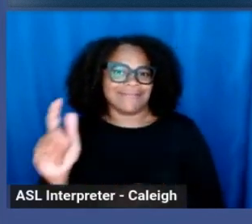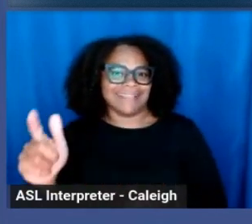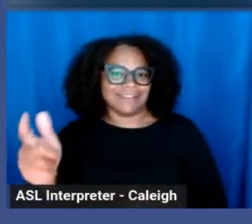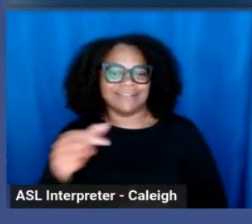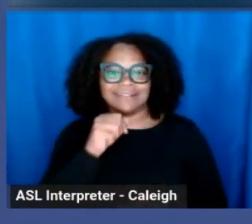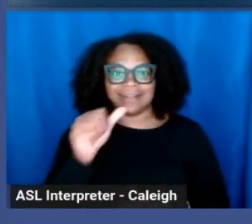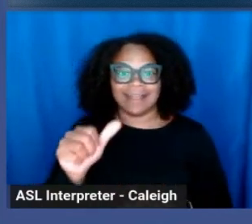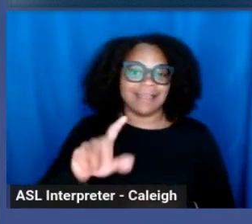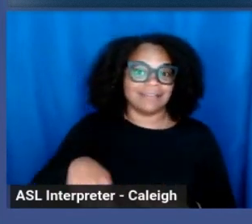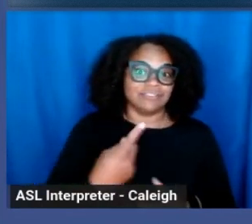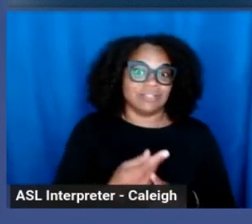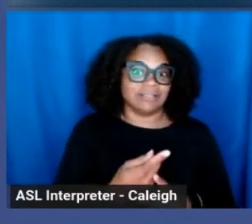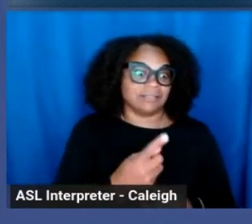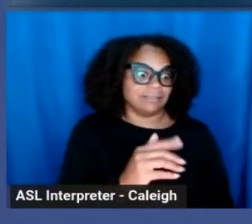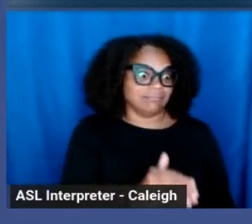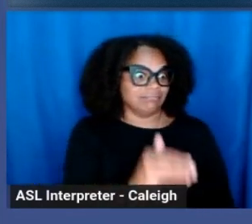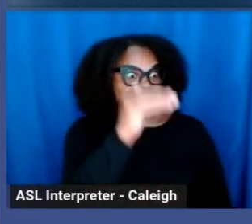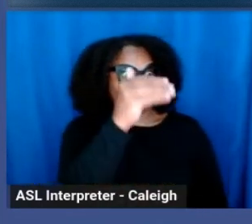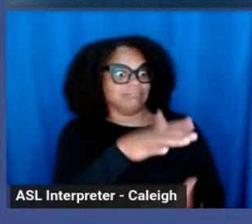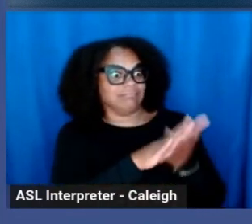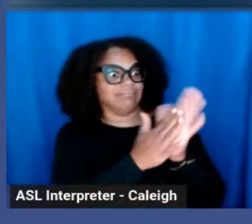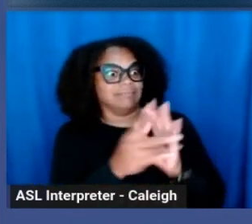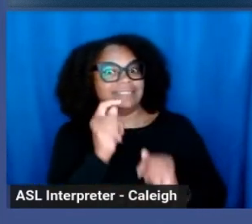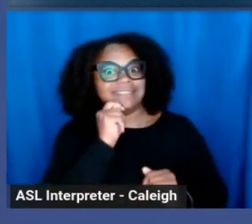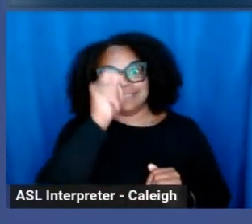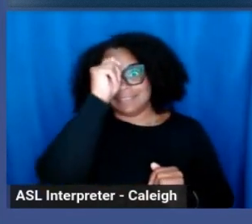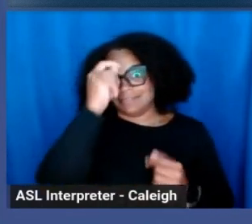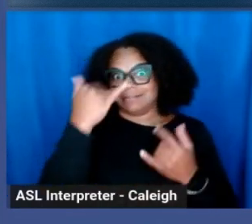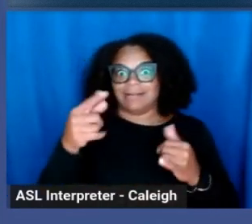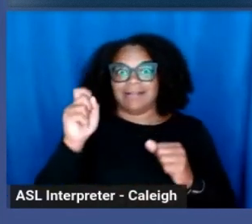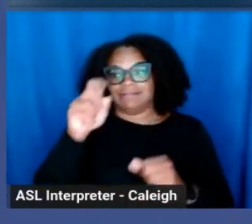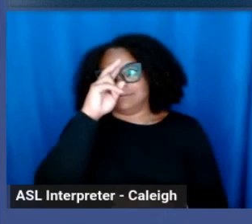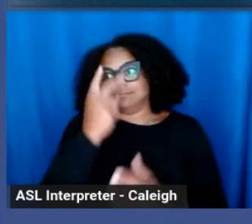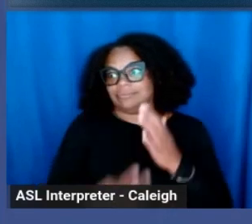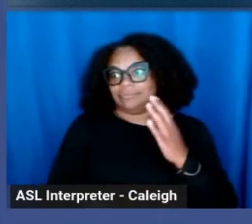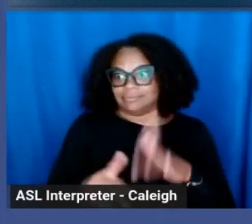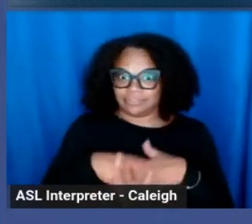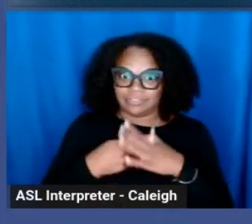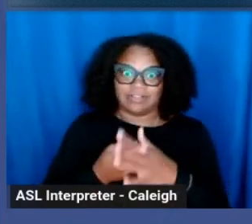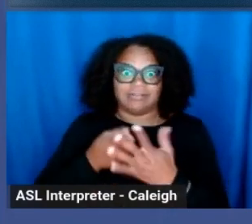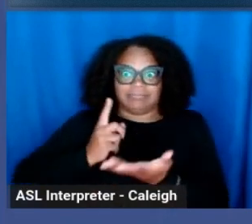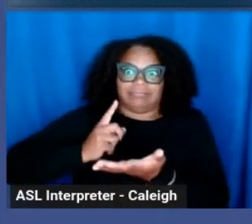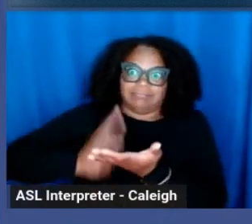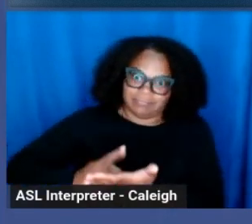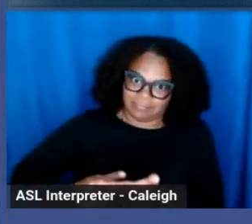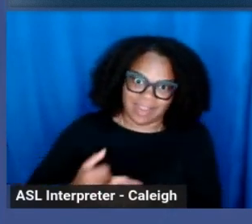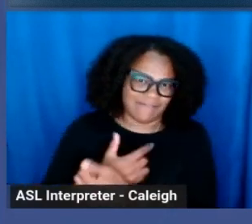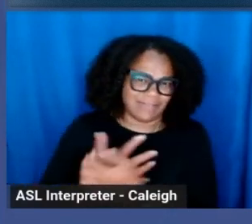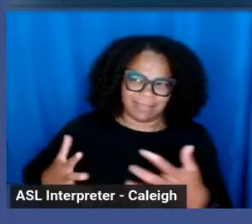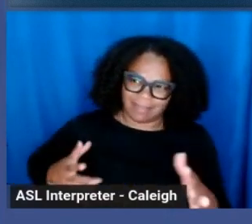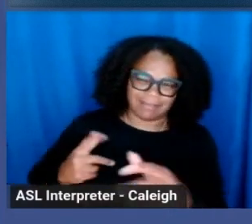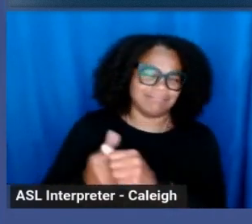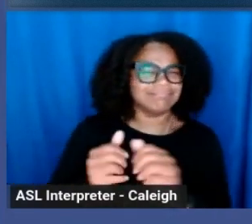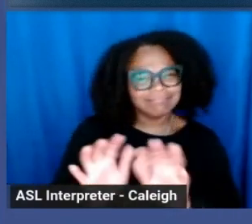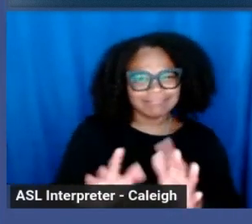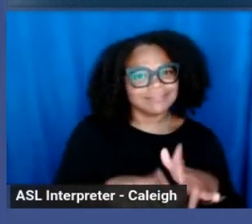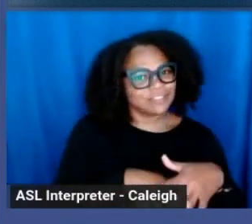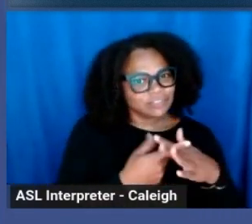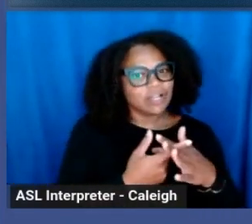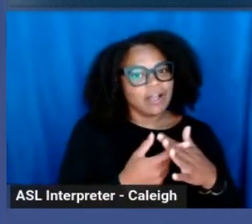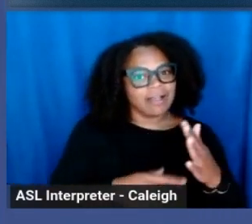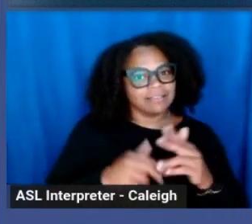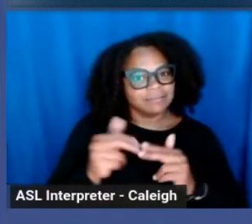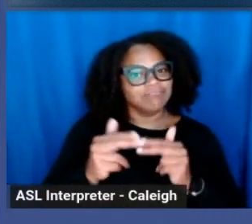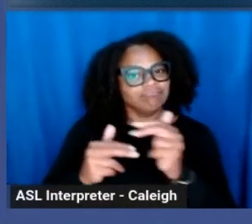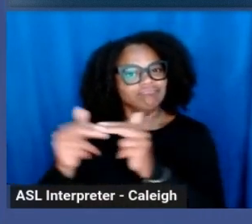sudden when puberty hits diving into the conversation. But again, using that age-appropriate language and